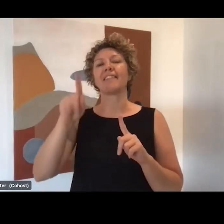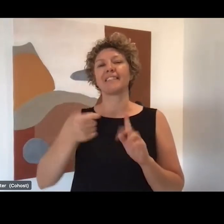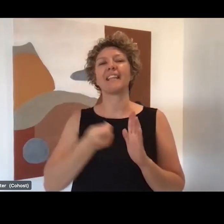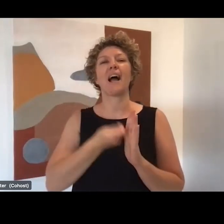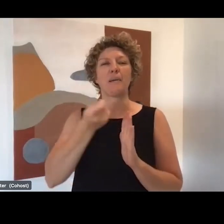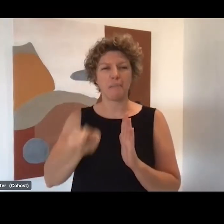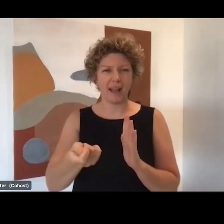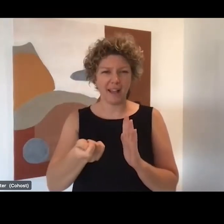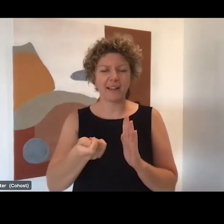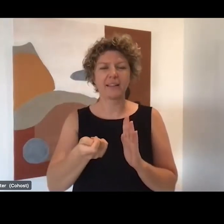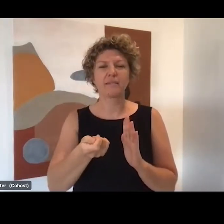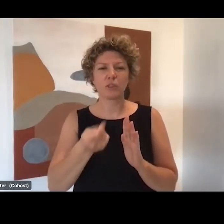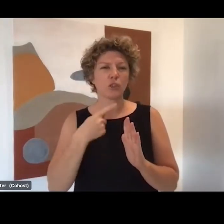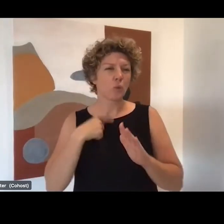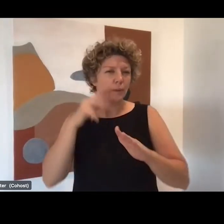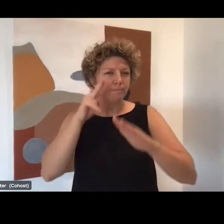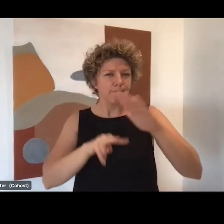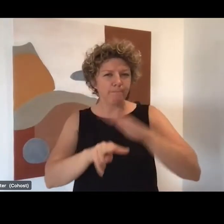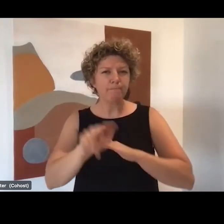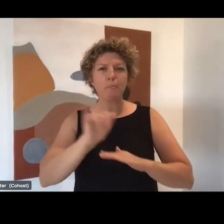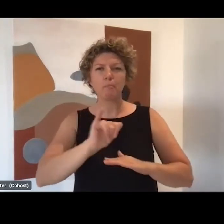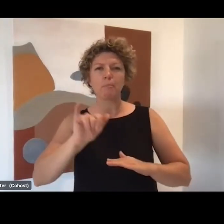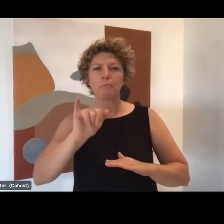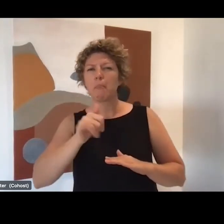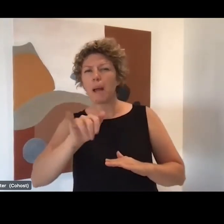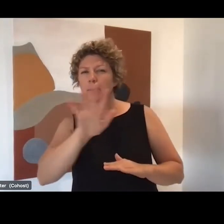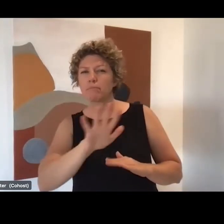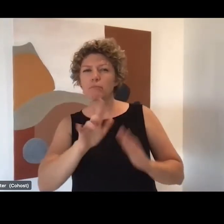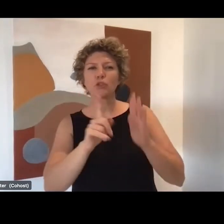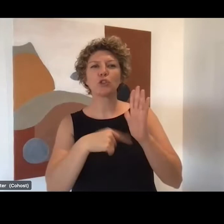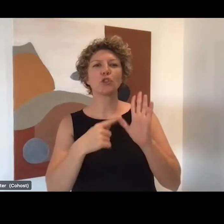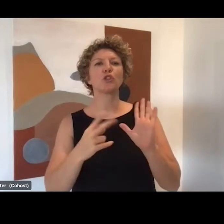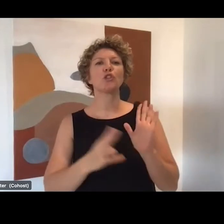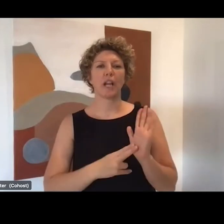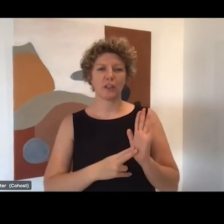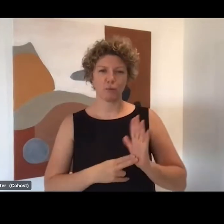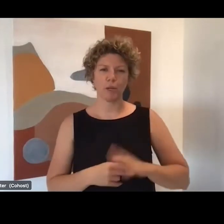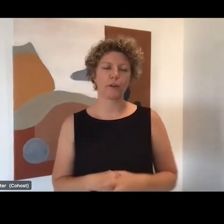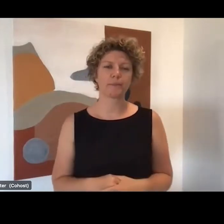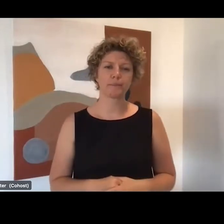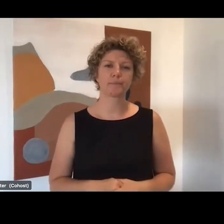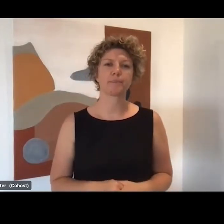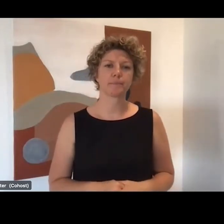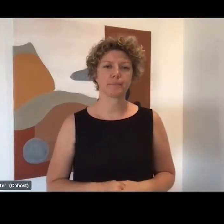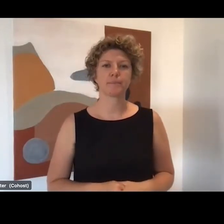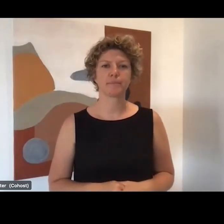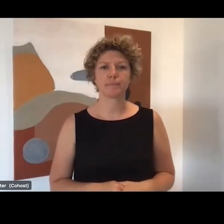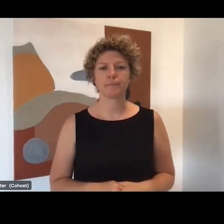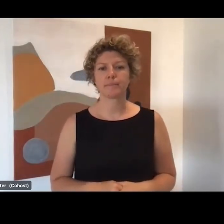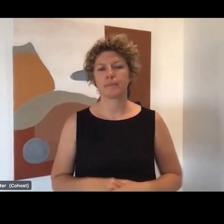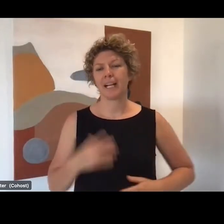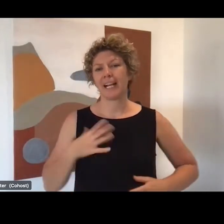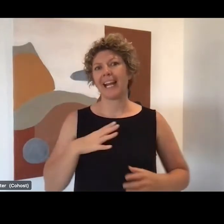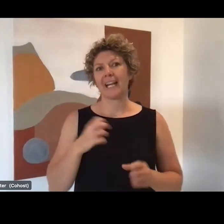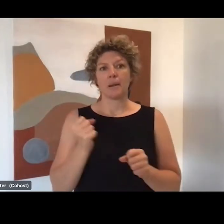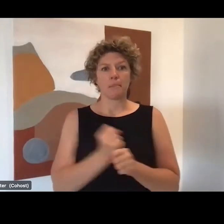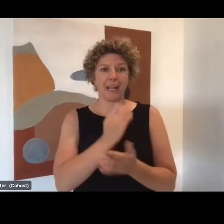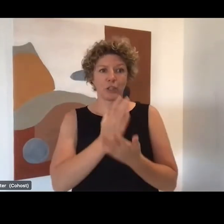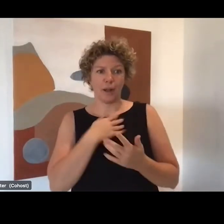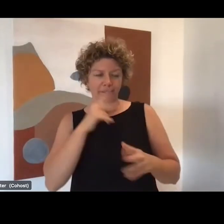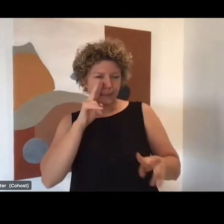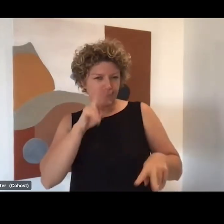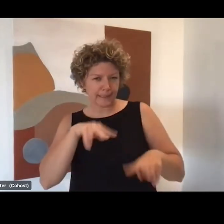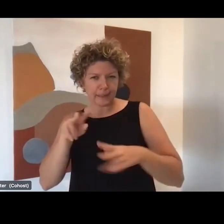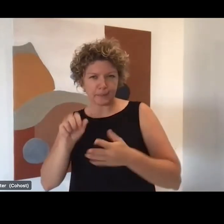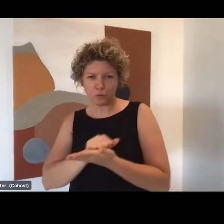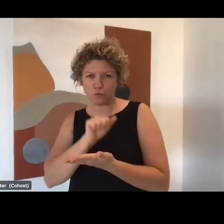So I think we're anticipating from mid-January getting payments to providers, because we've got to make an assessment. And yes, the